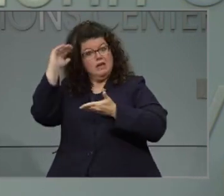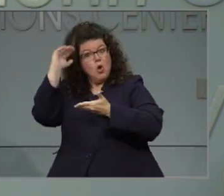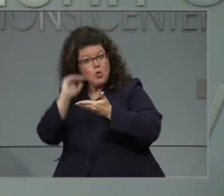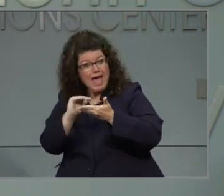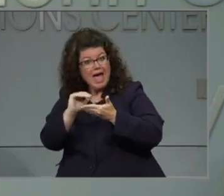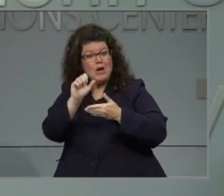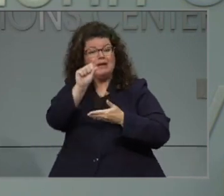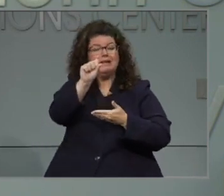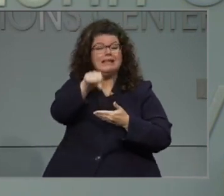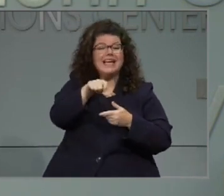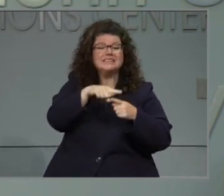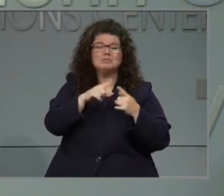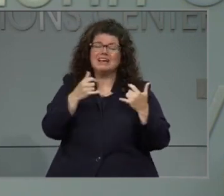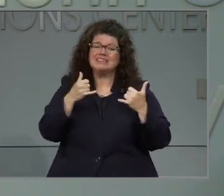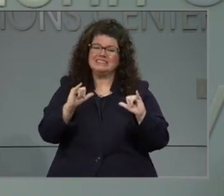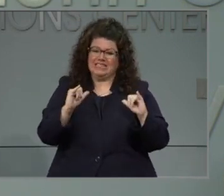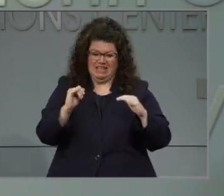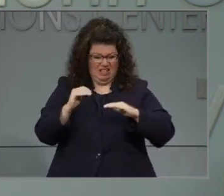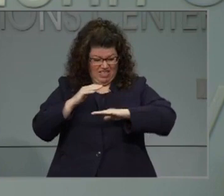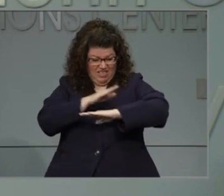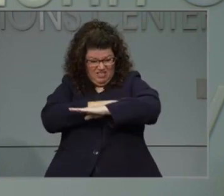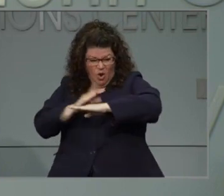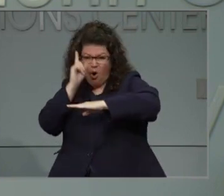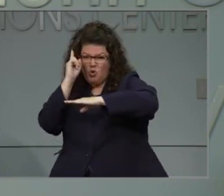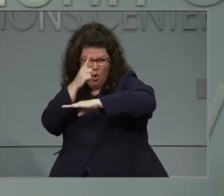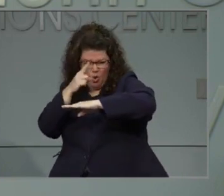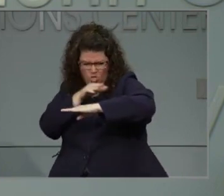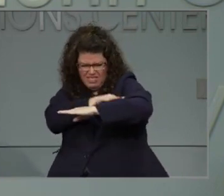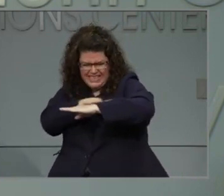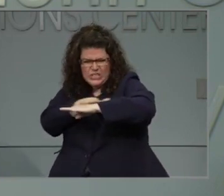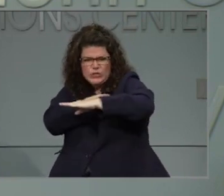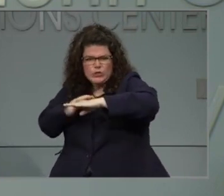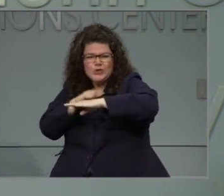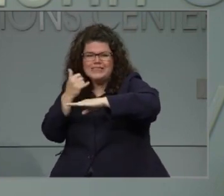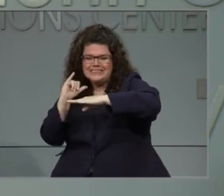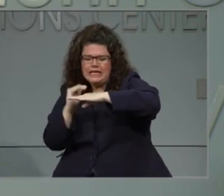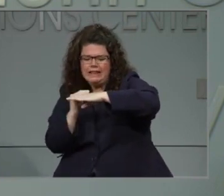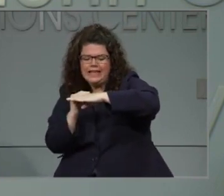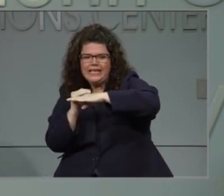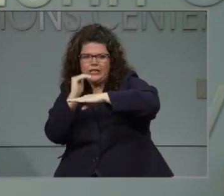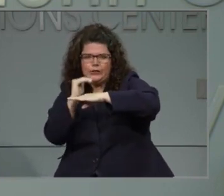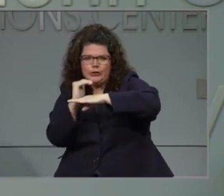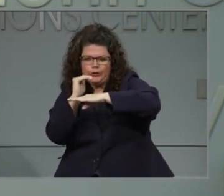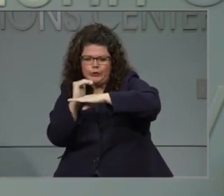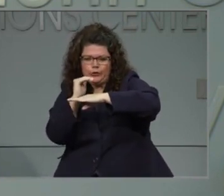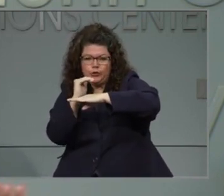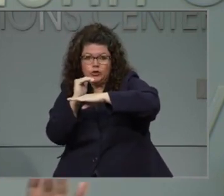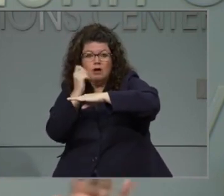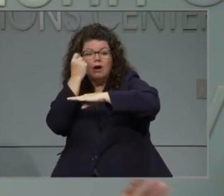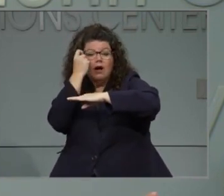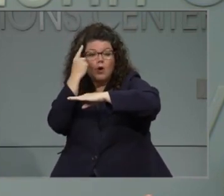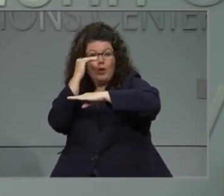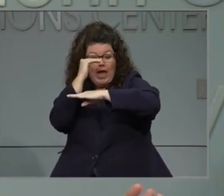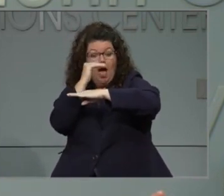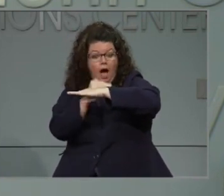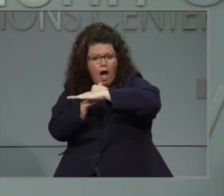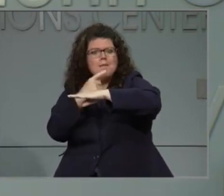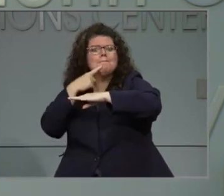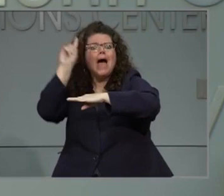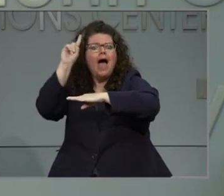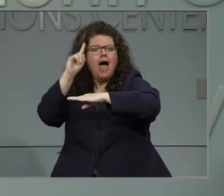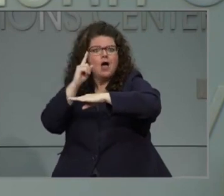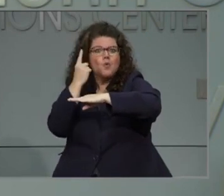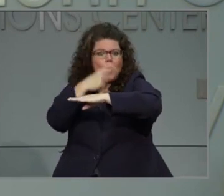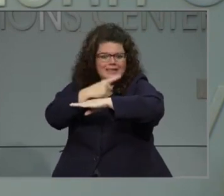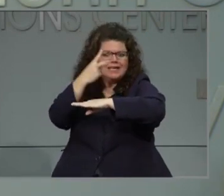high. We're glad to be at that, around that 5% number for a few days, but only three or four